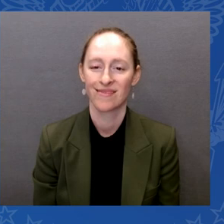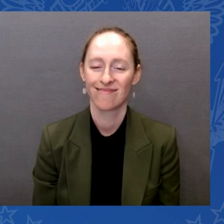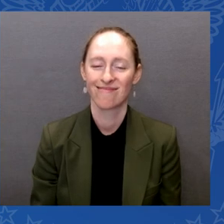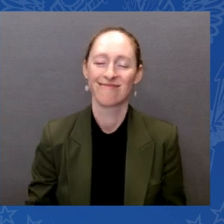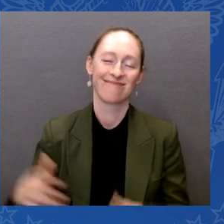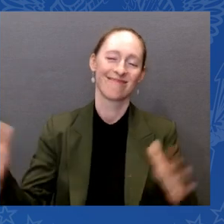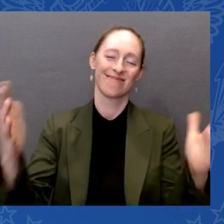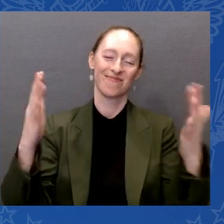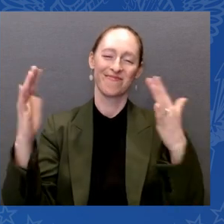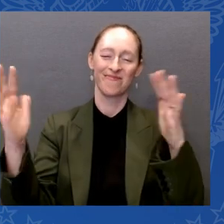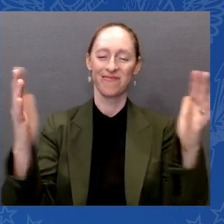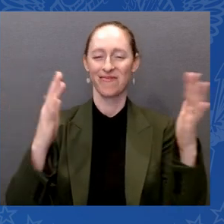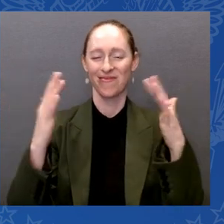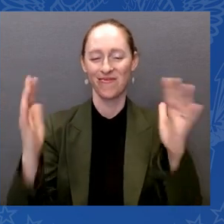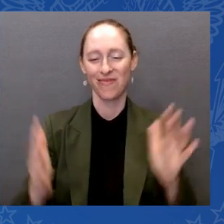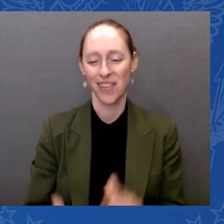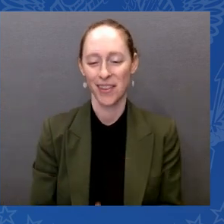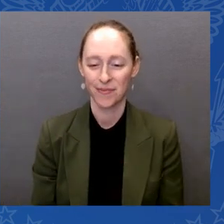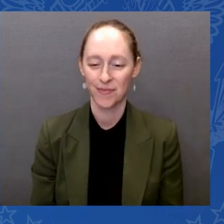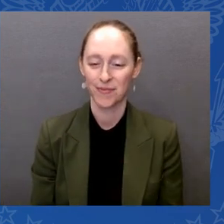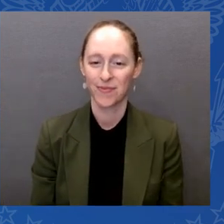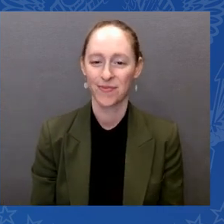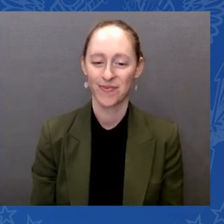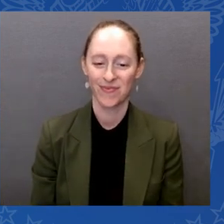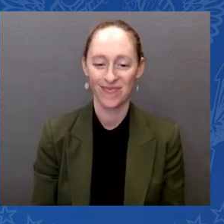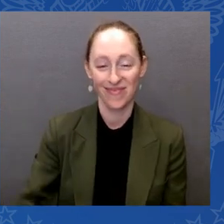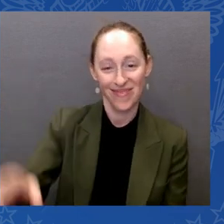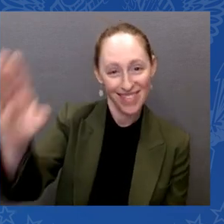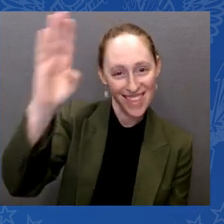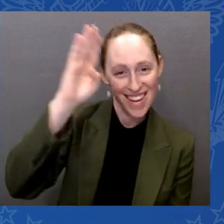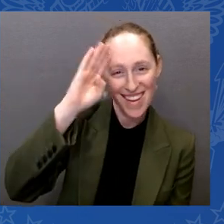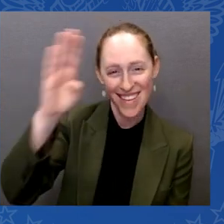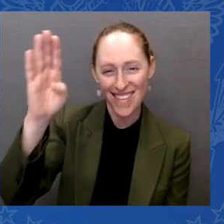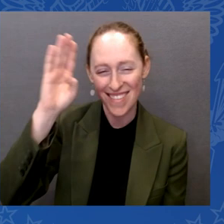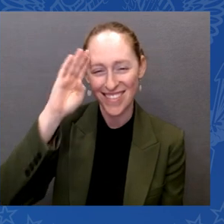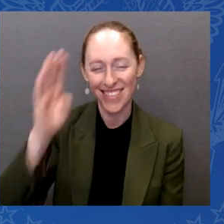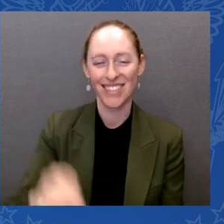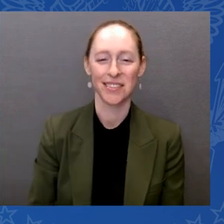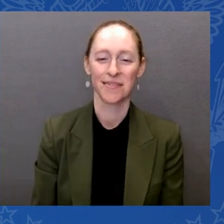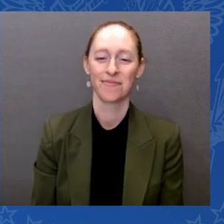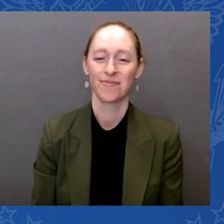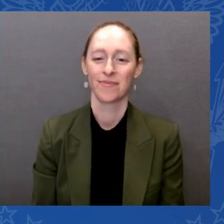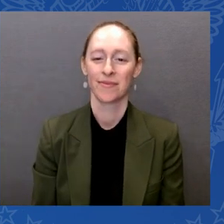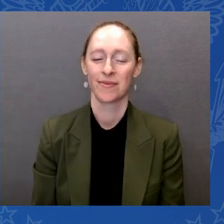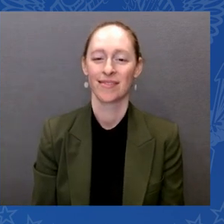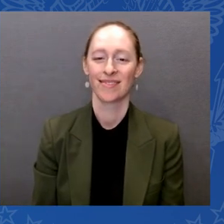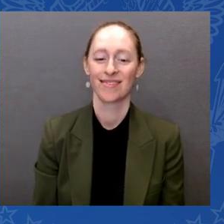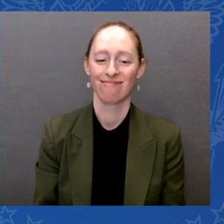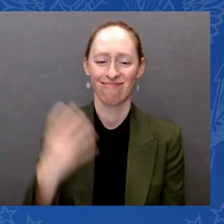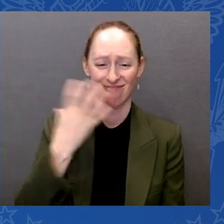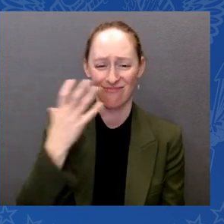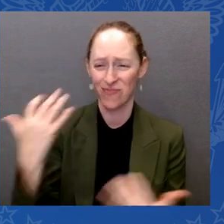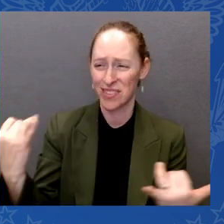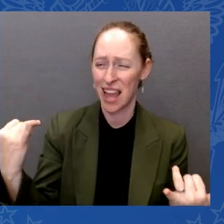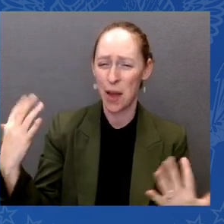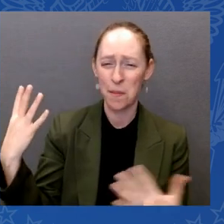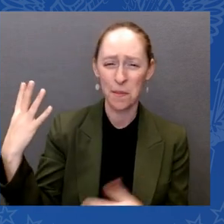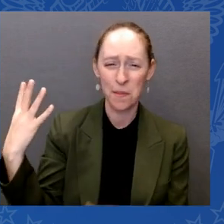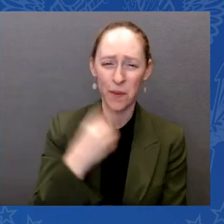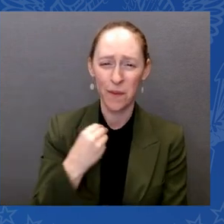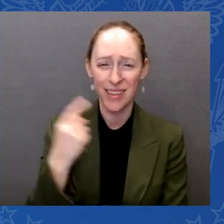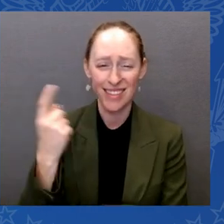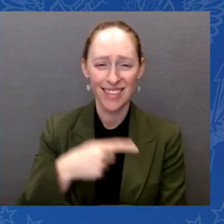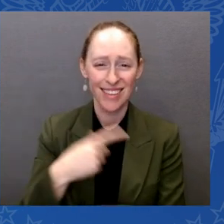Hello! Wow, what a beautiful day for this. Thank you and welcome to the White House.